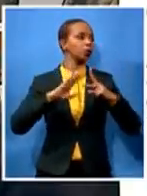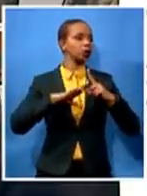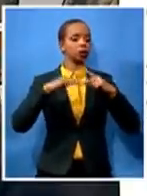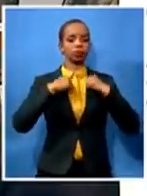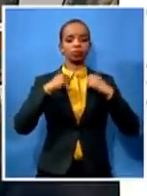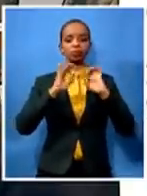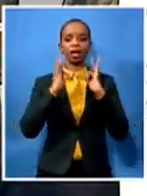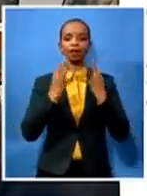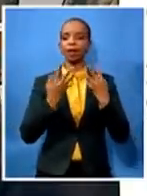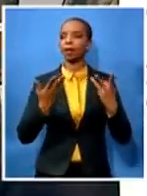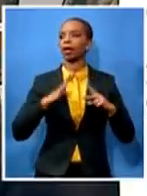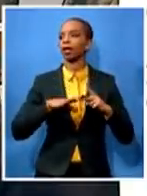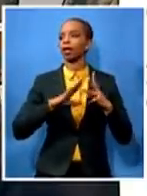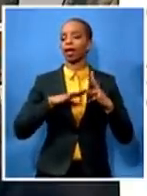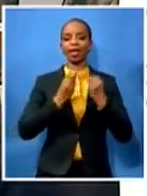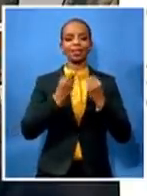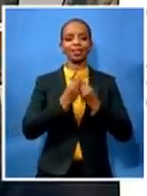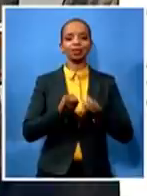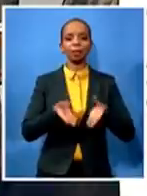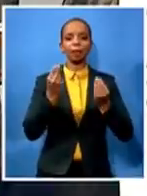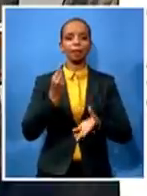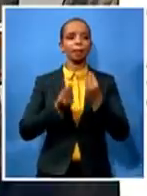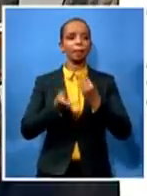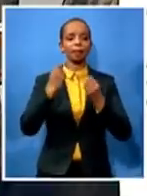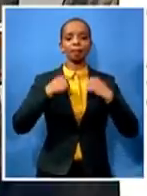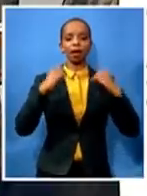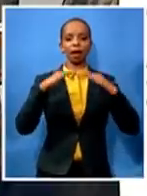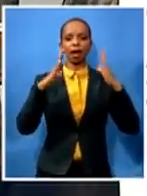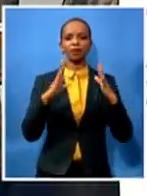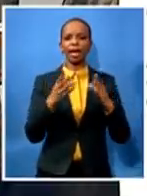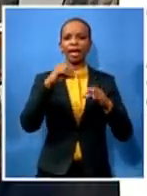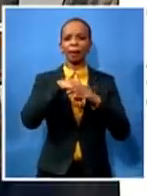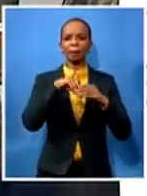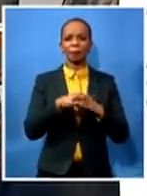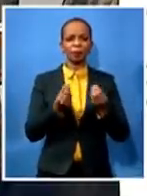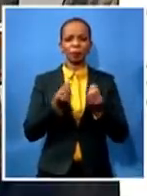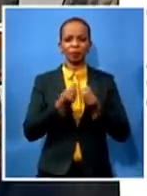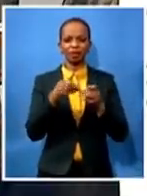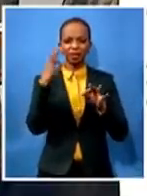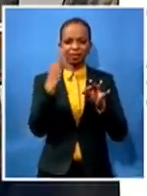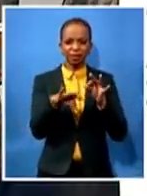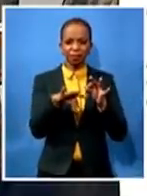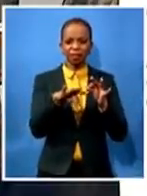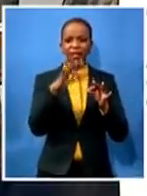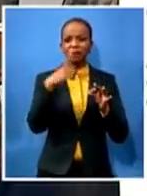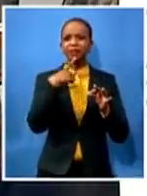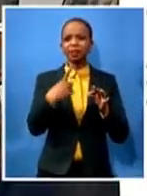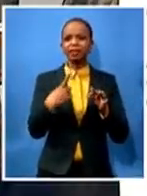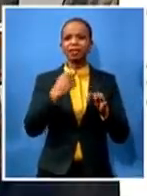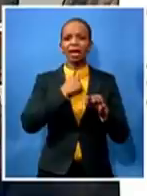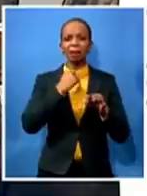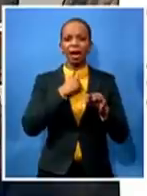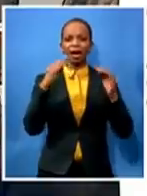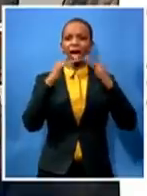inaccuracies including a simple inaccuracy to say there are wooden stairs in my house there are no wooden stairs here's a session of